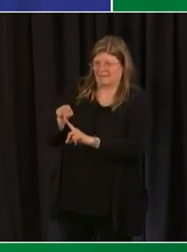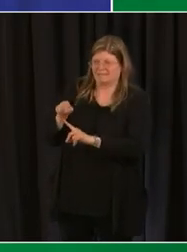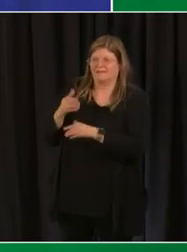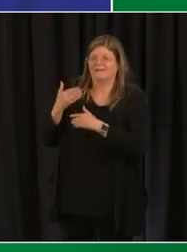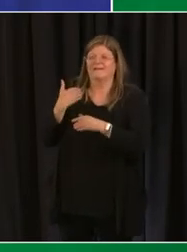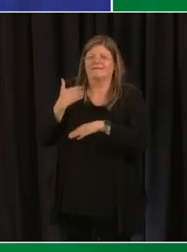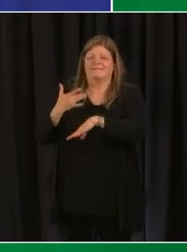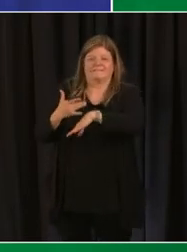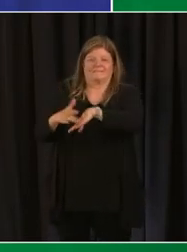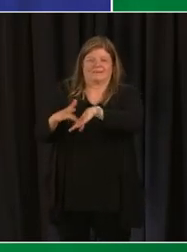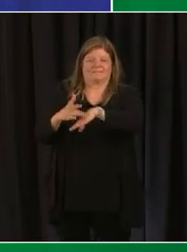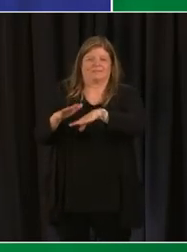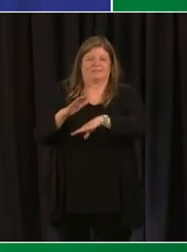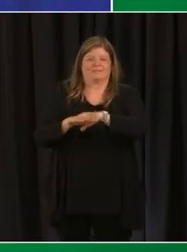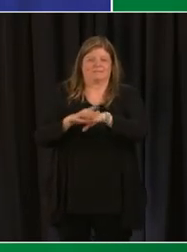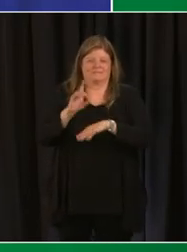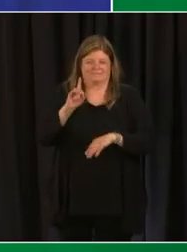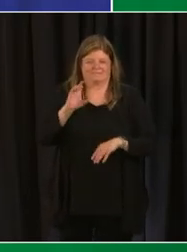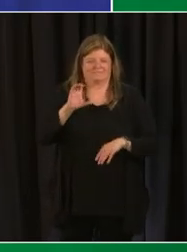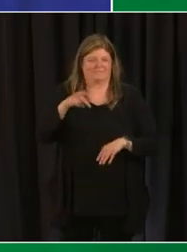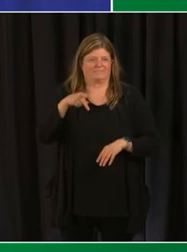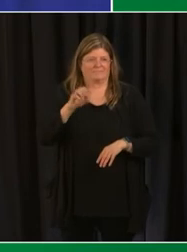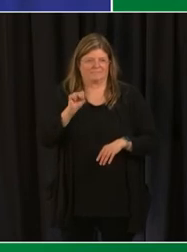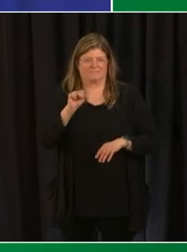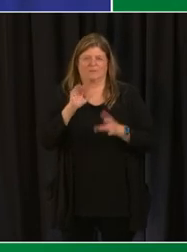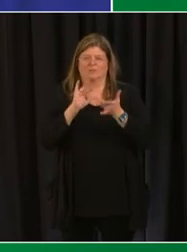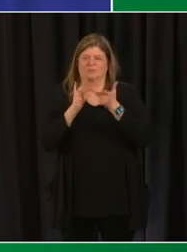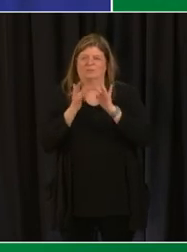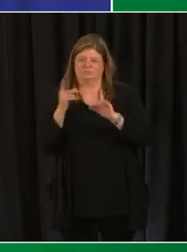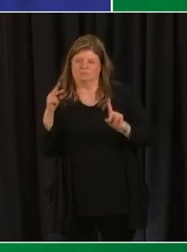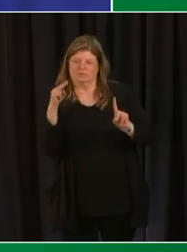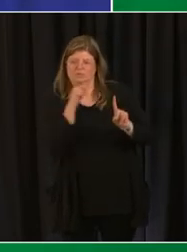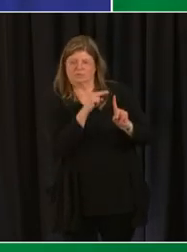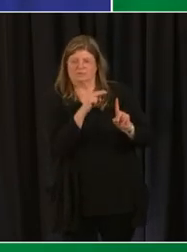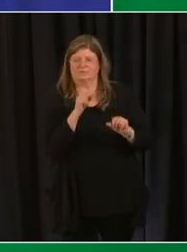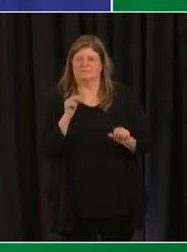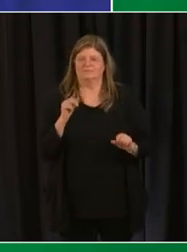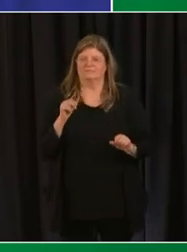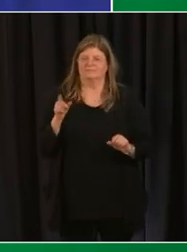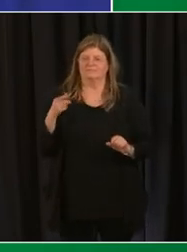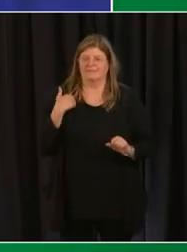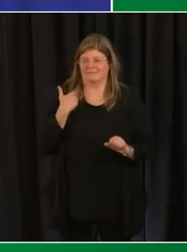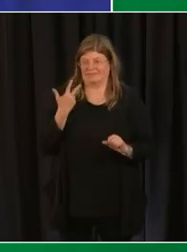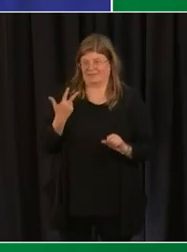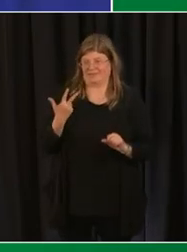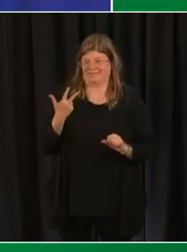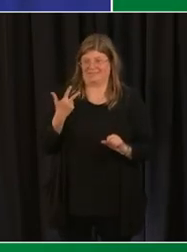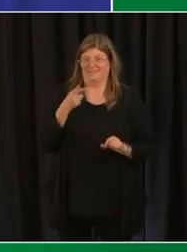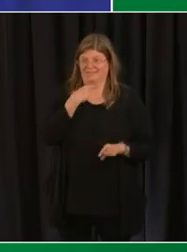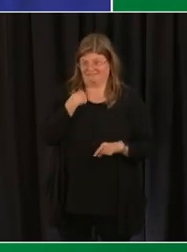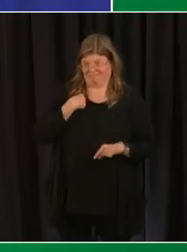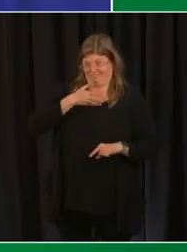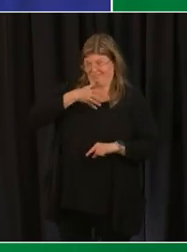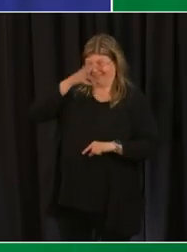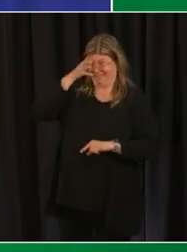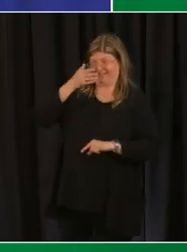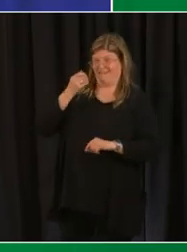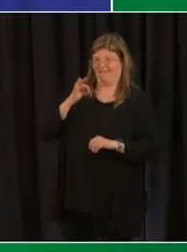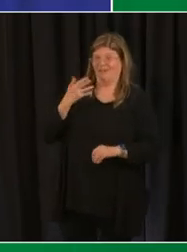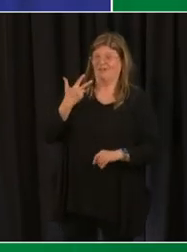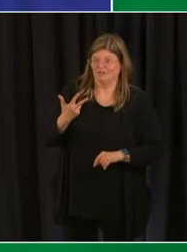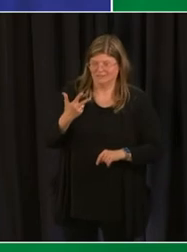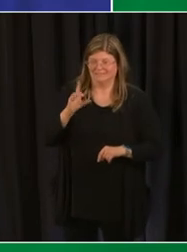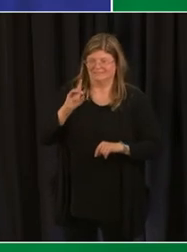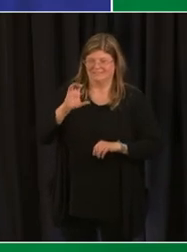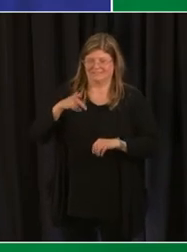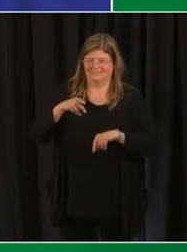available on the dcps website um i know i i am a parent of three dcps students and we recently participated in one